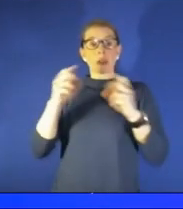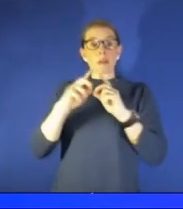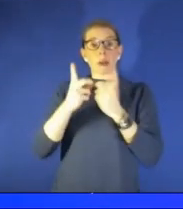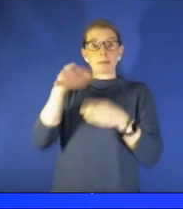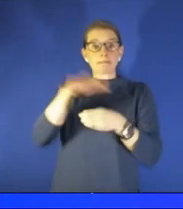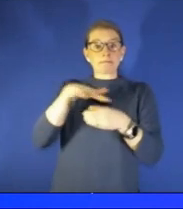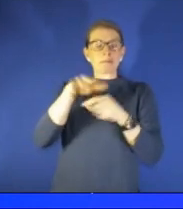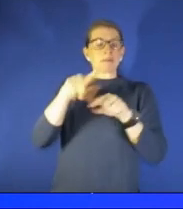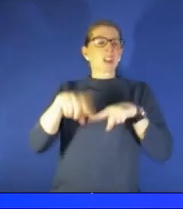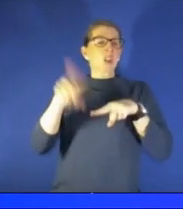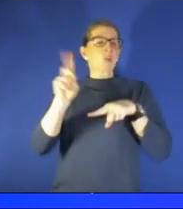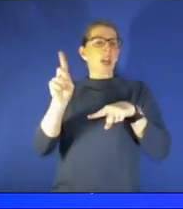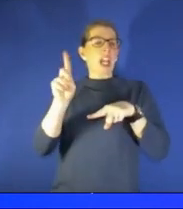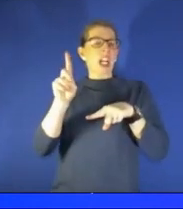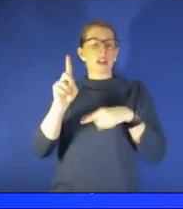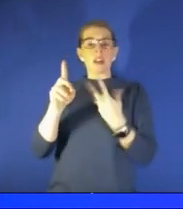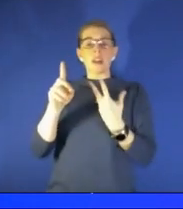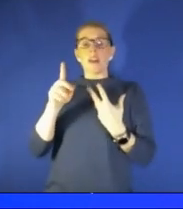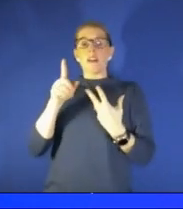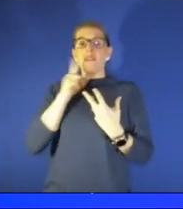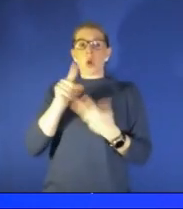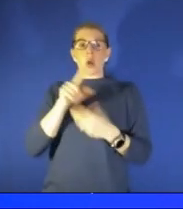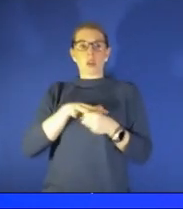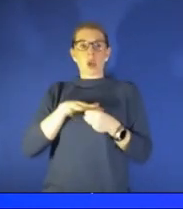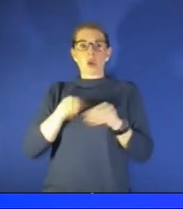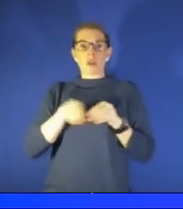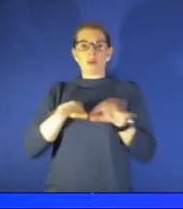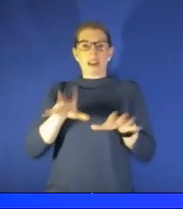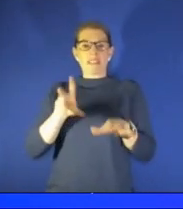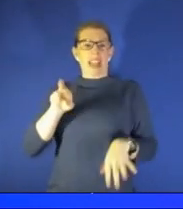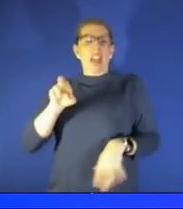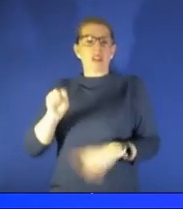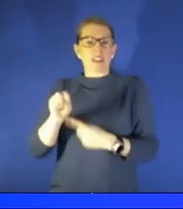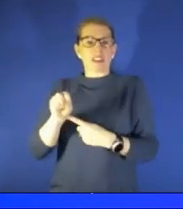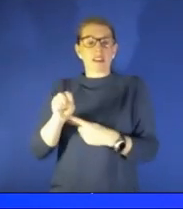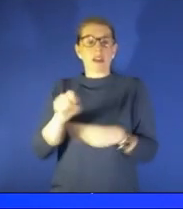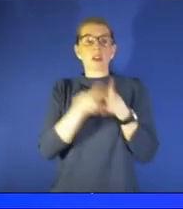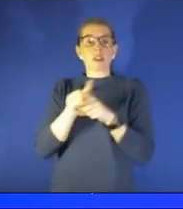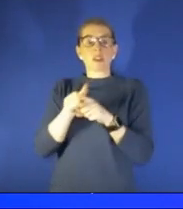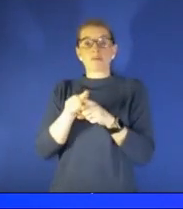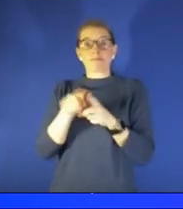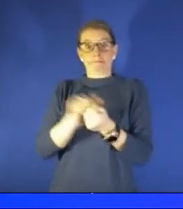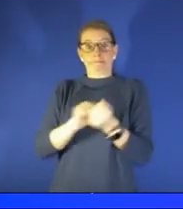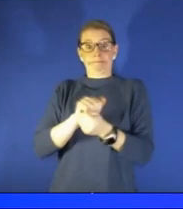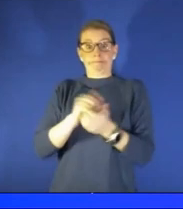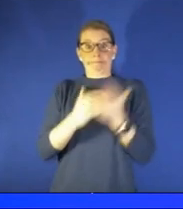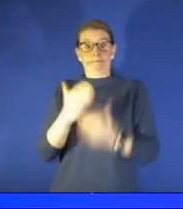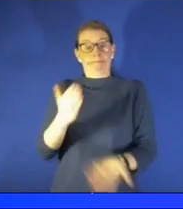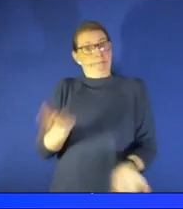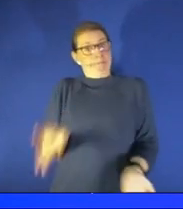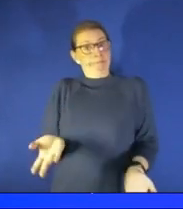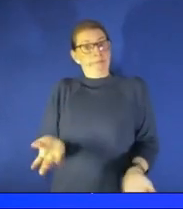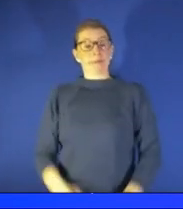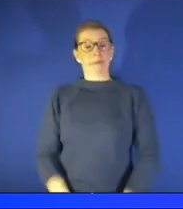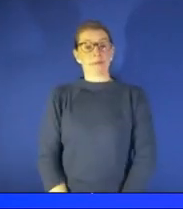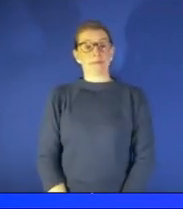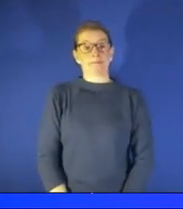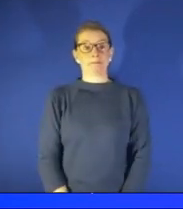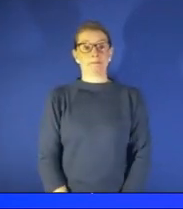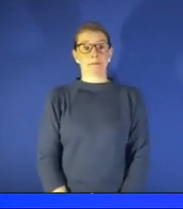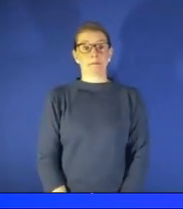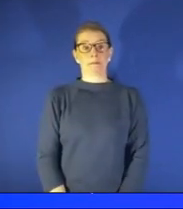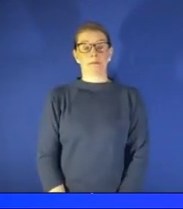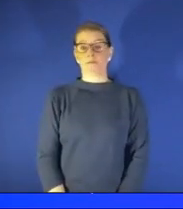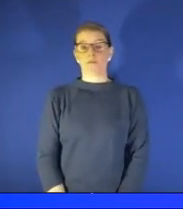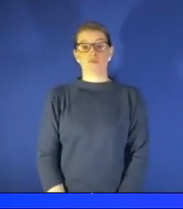what the local spread of the virus is uh the other thing is practicing good hand hygiene um you know i mean uh that can't be overstated as